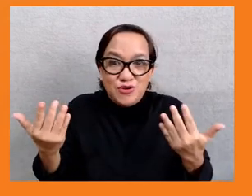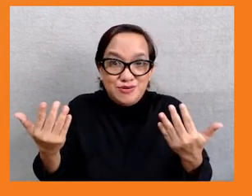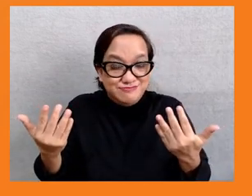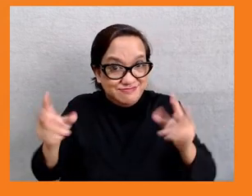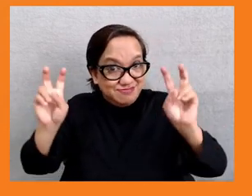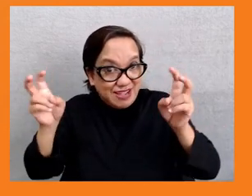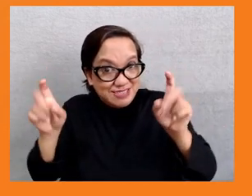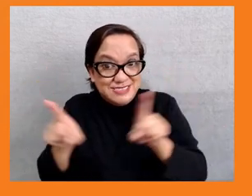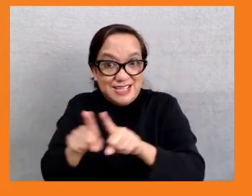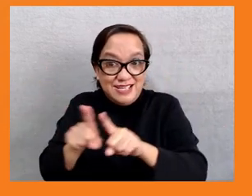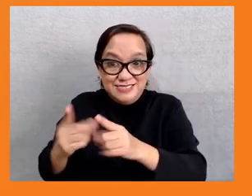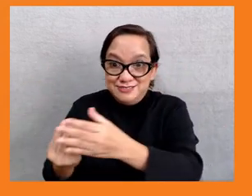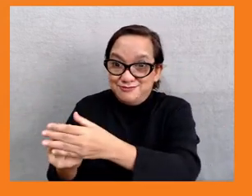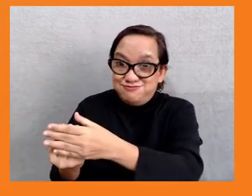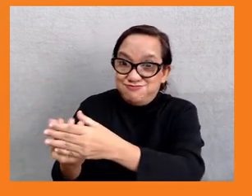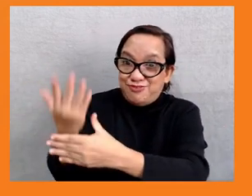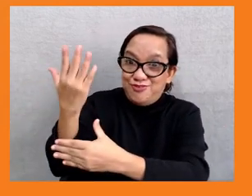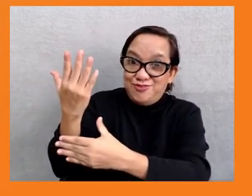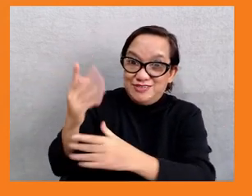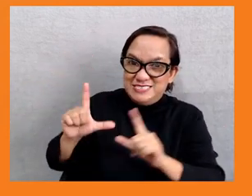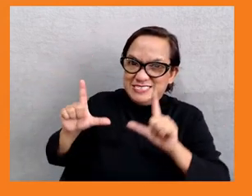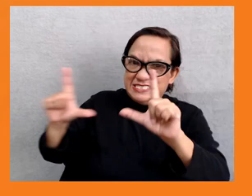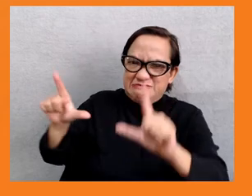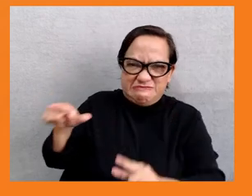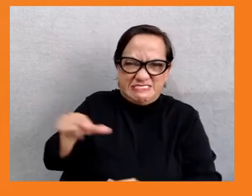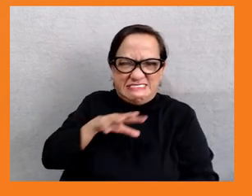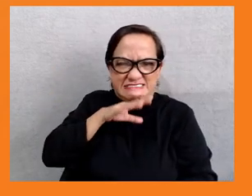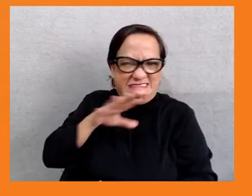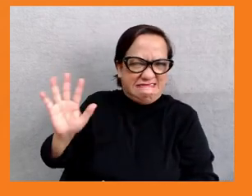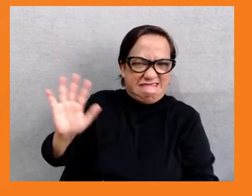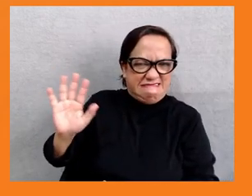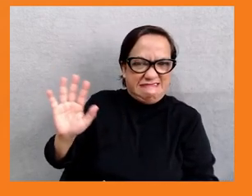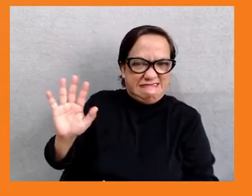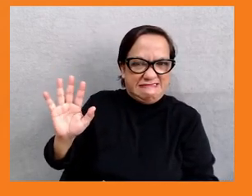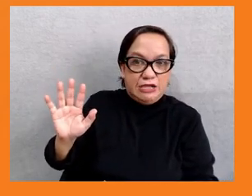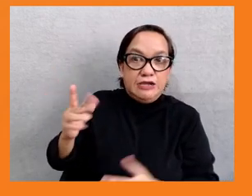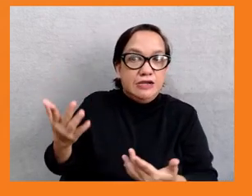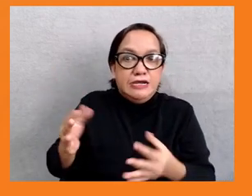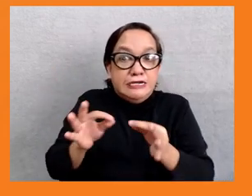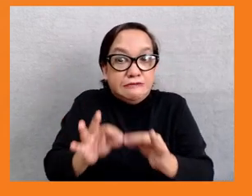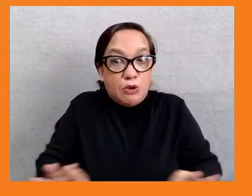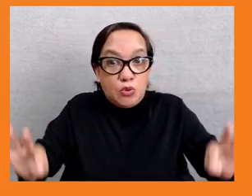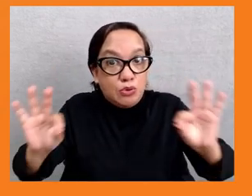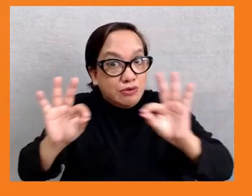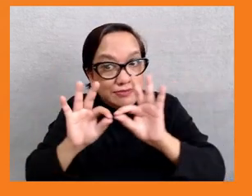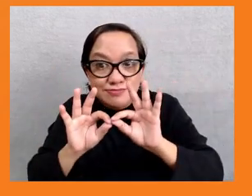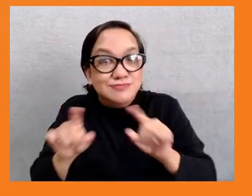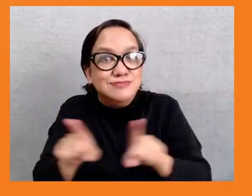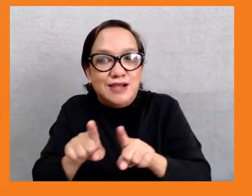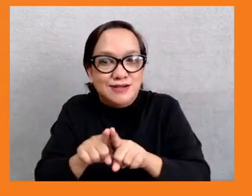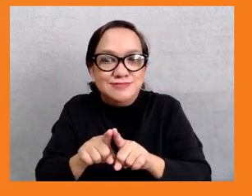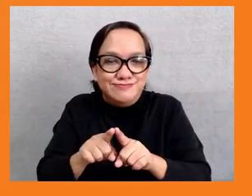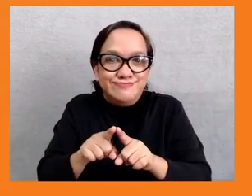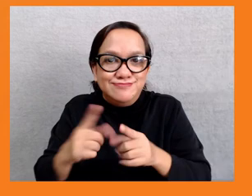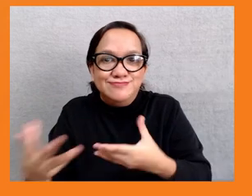growth is still an important part of development strategy and a poverty reduction strategy, and has been really important